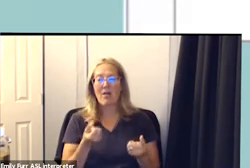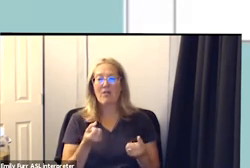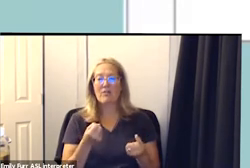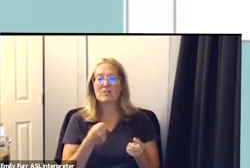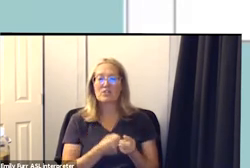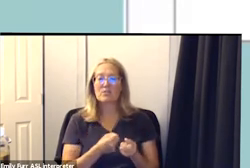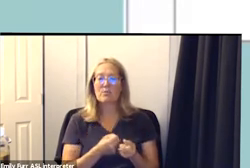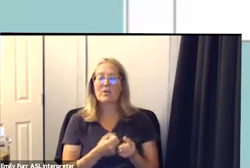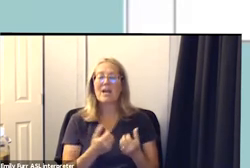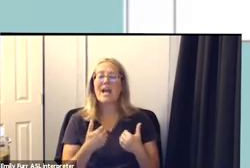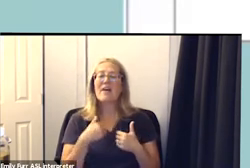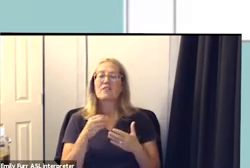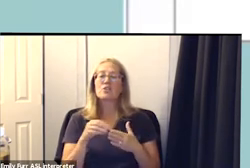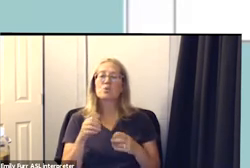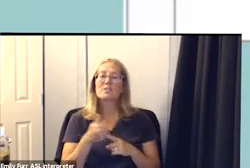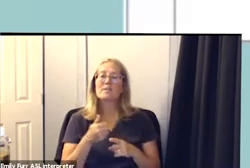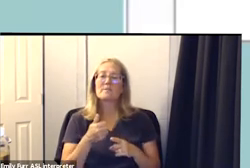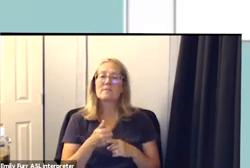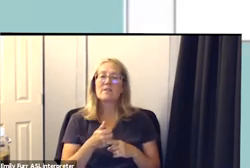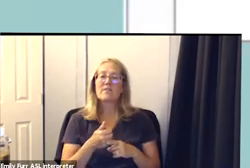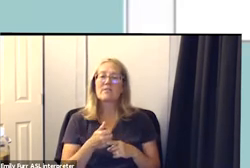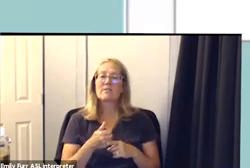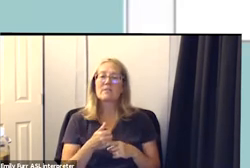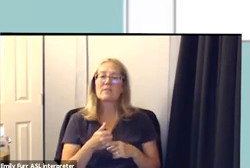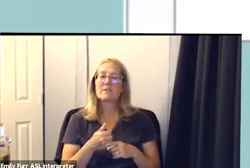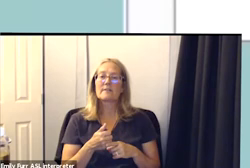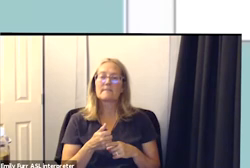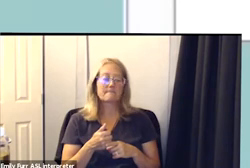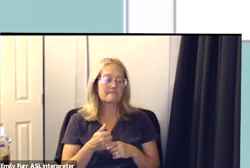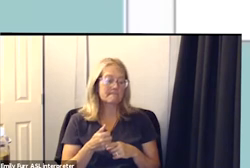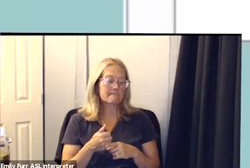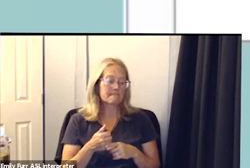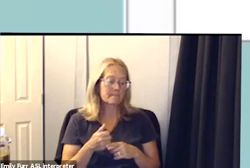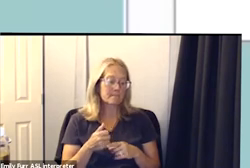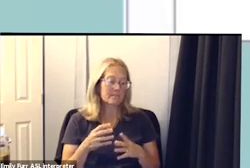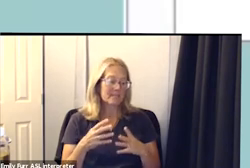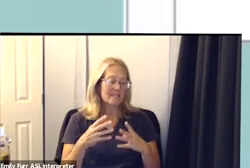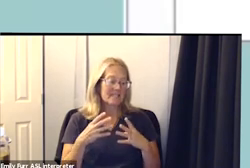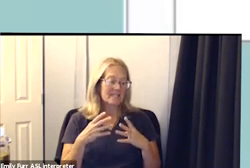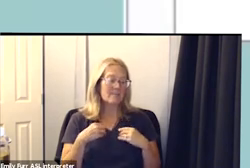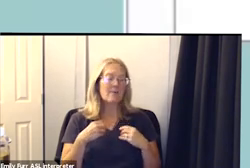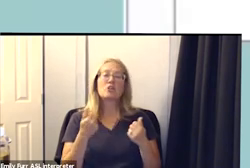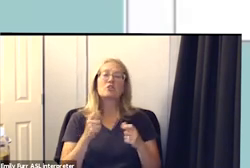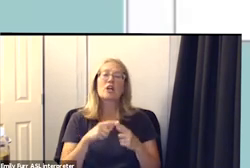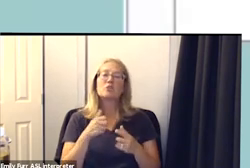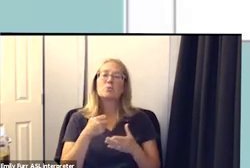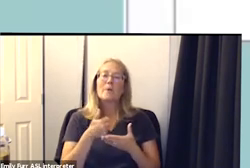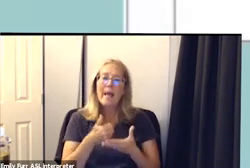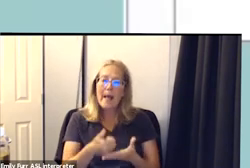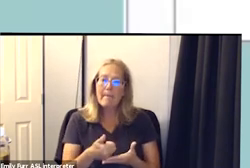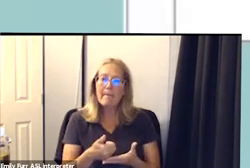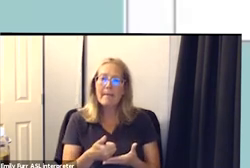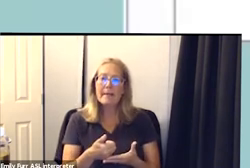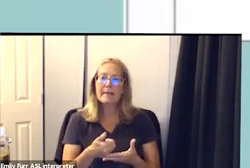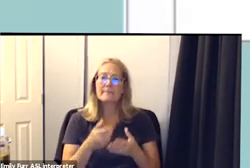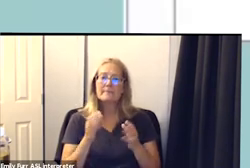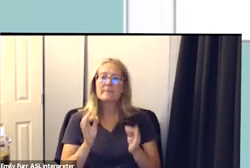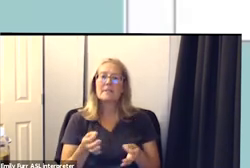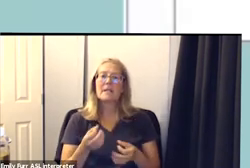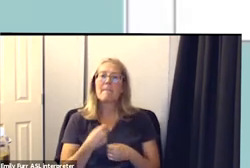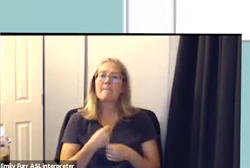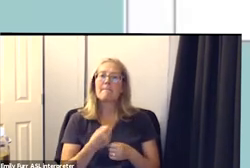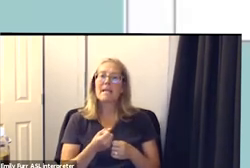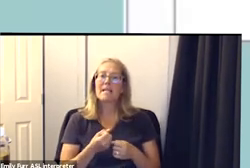students be assessed and really trying to help them make